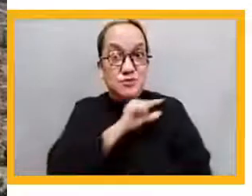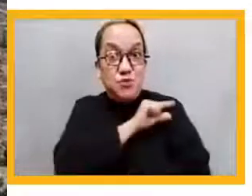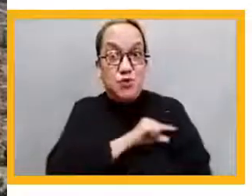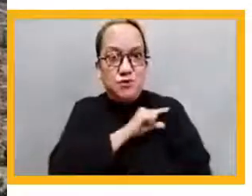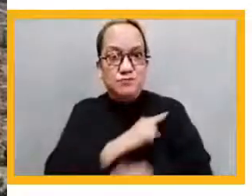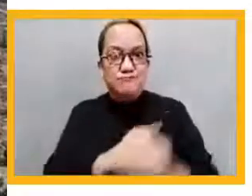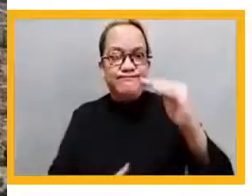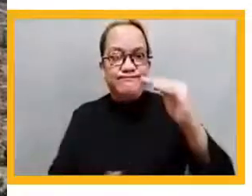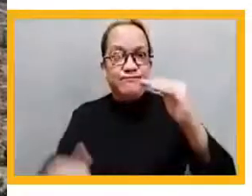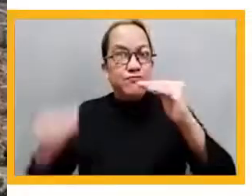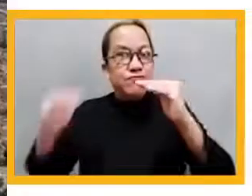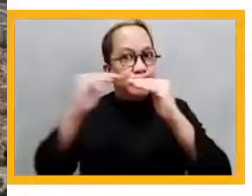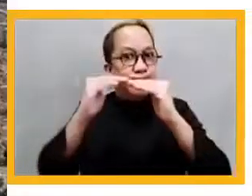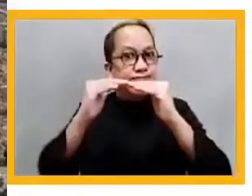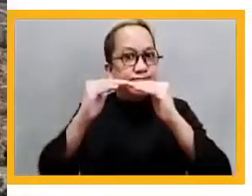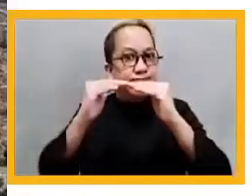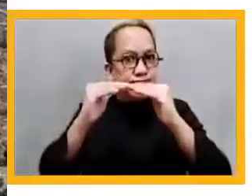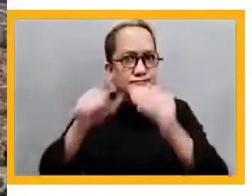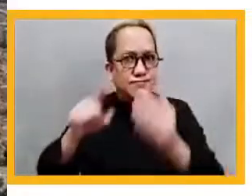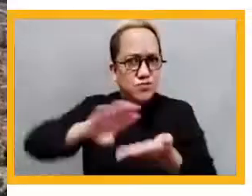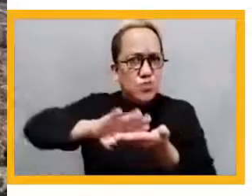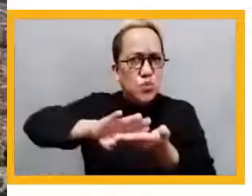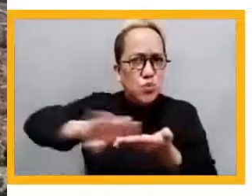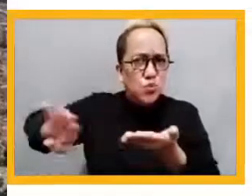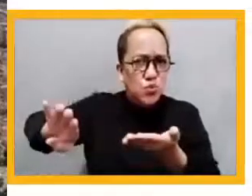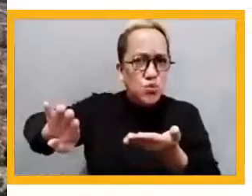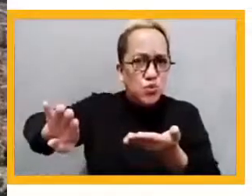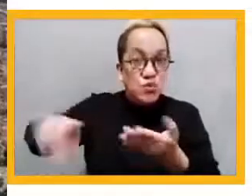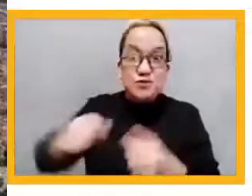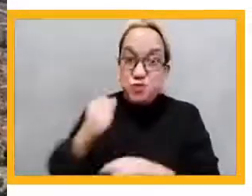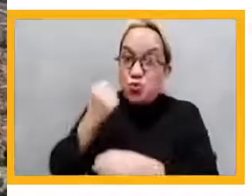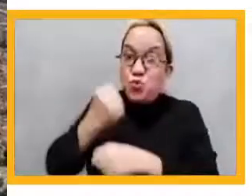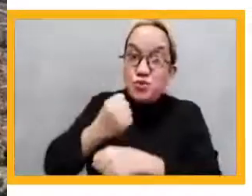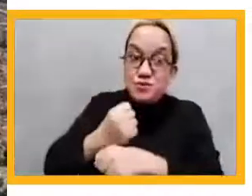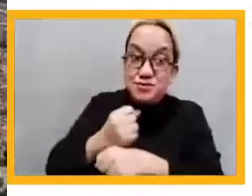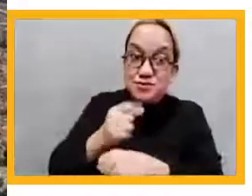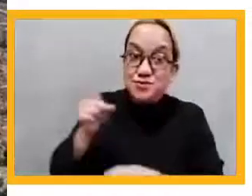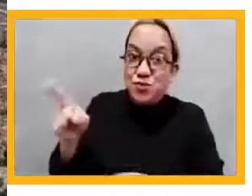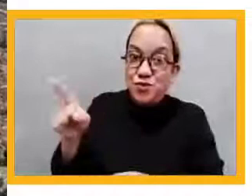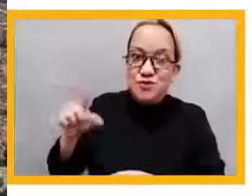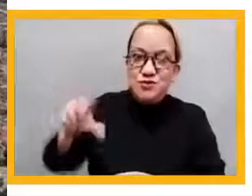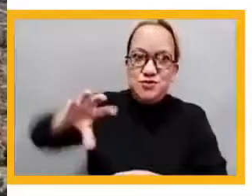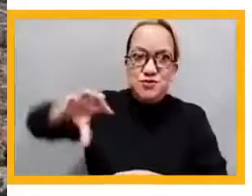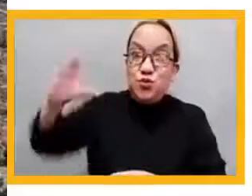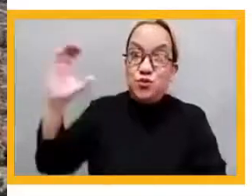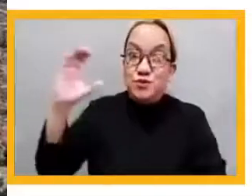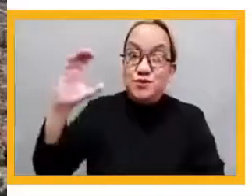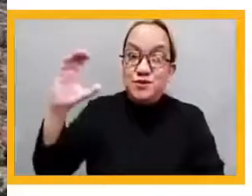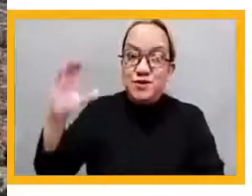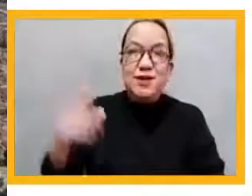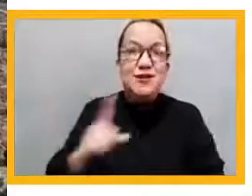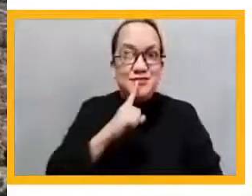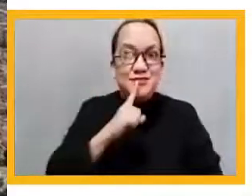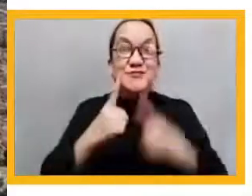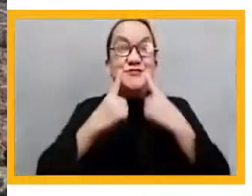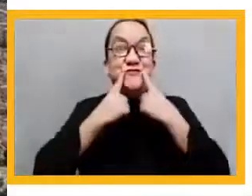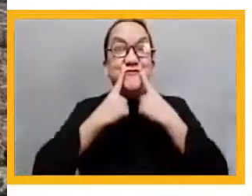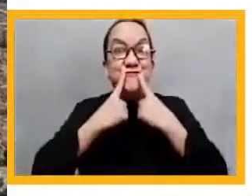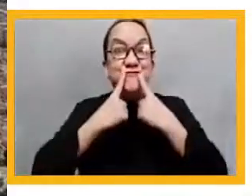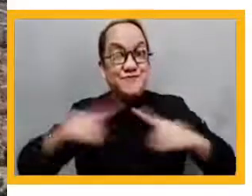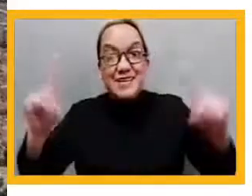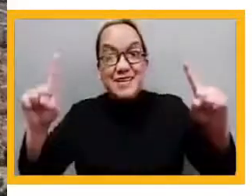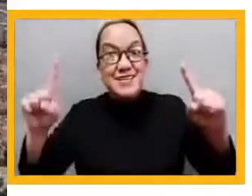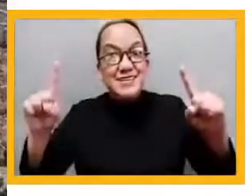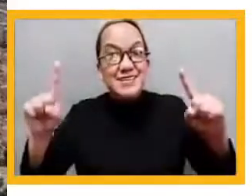And we demonstrated that it can be done. So I think one of the most important things that we have learned is that, yes, we can